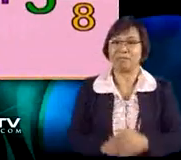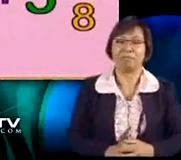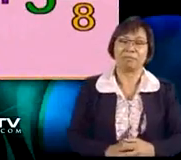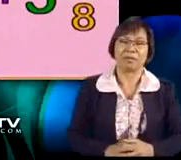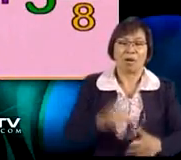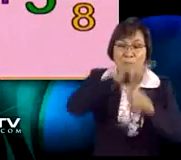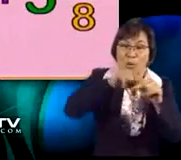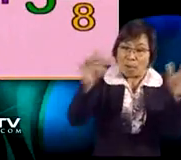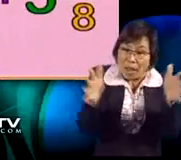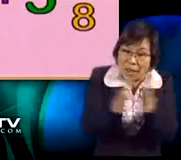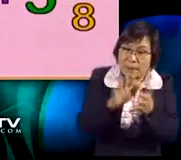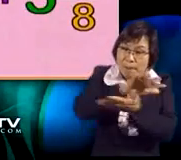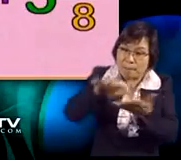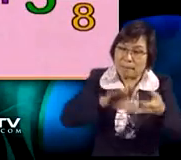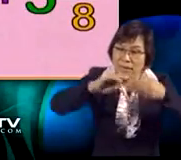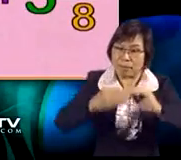and 3 8.